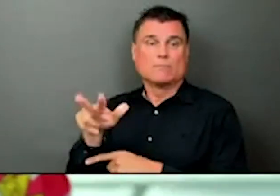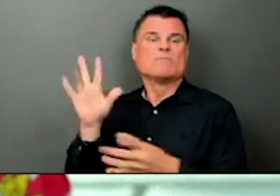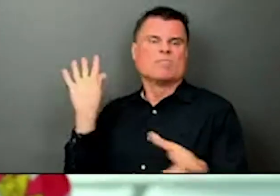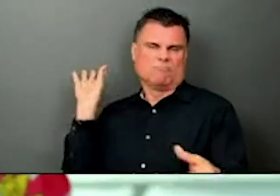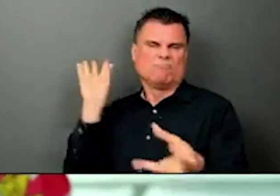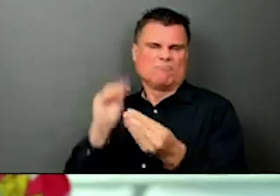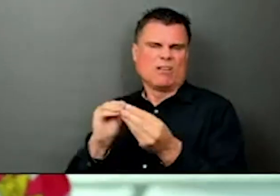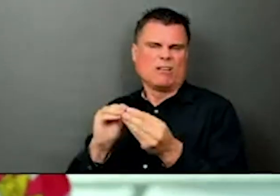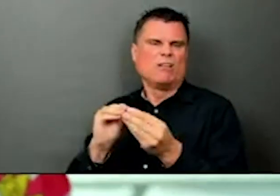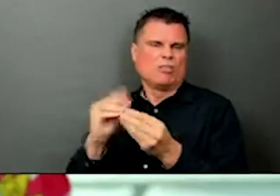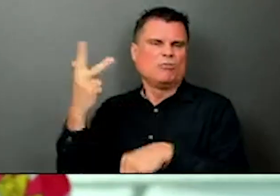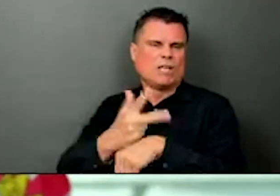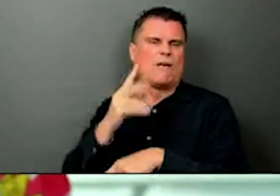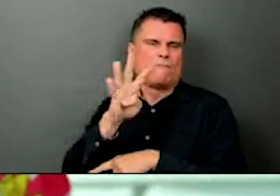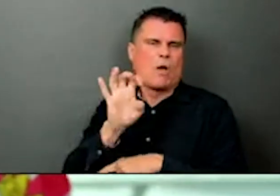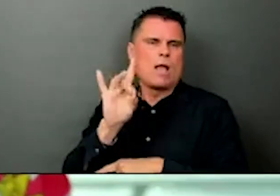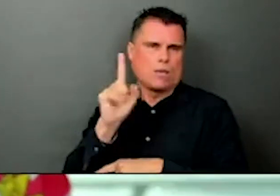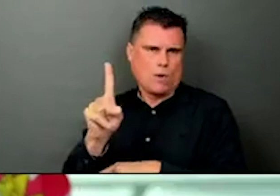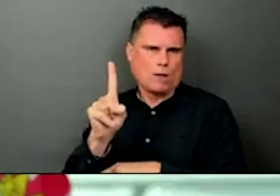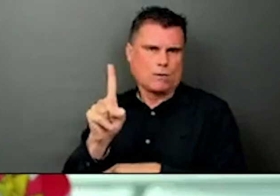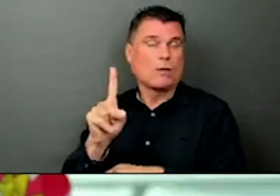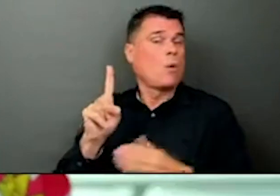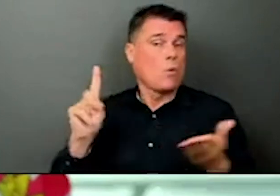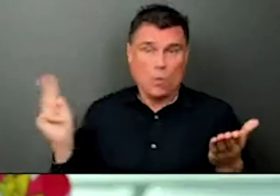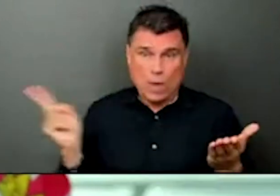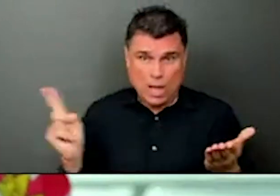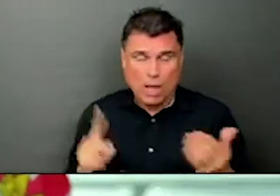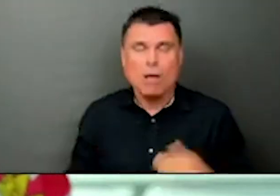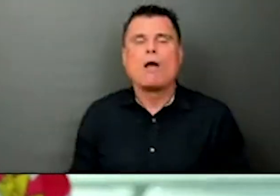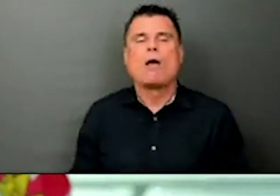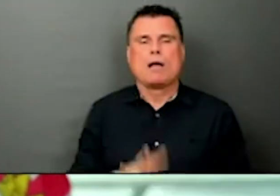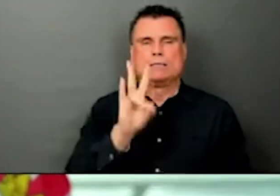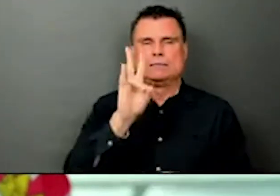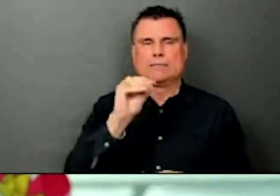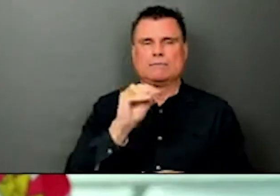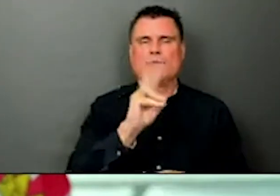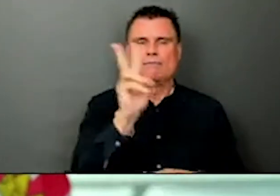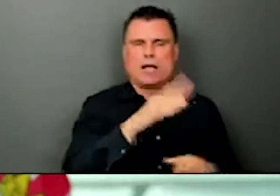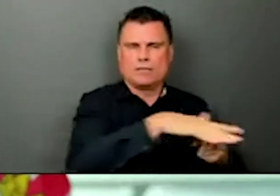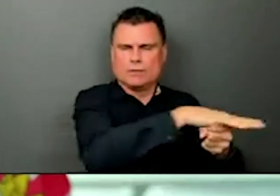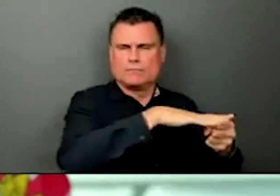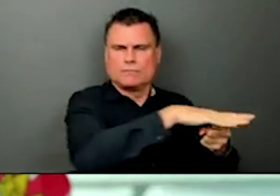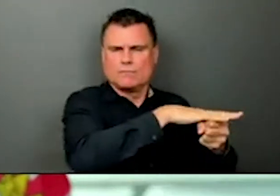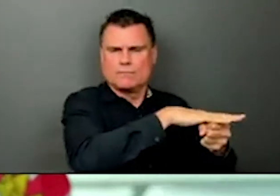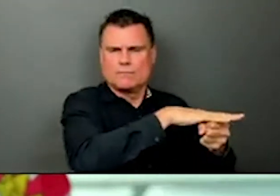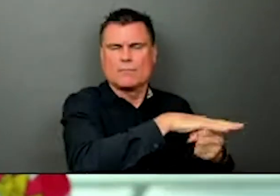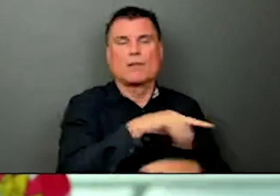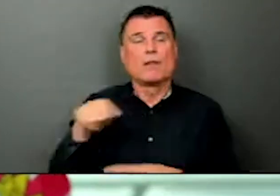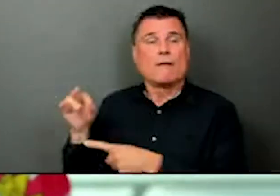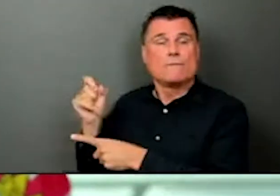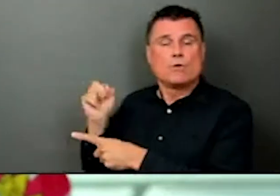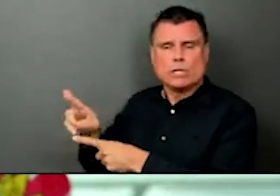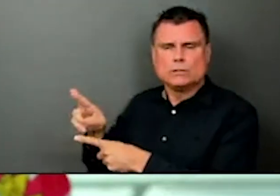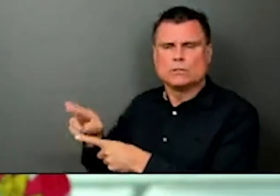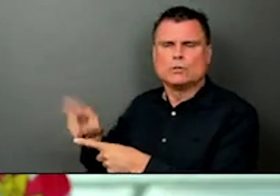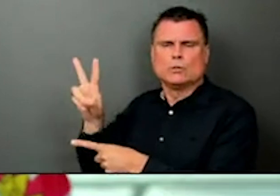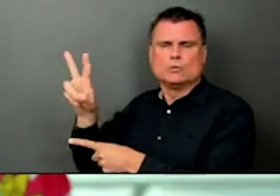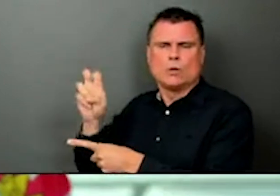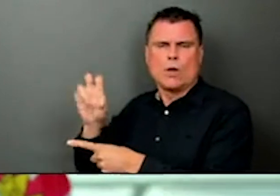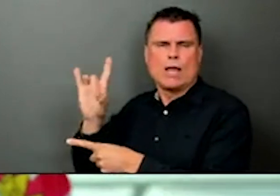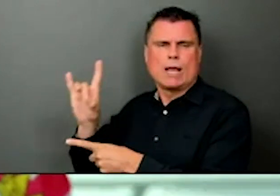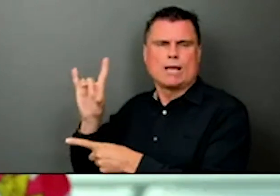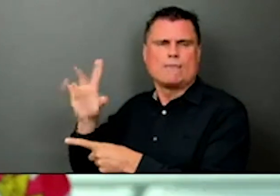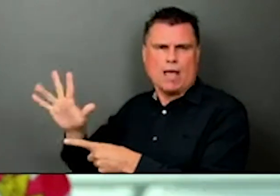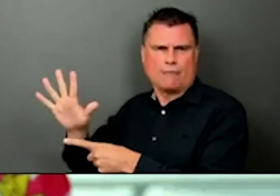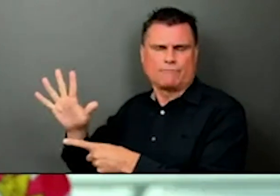Health, 285 in Fraser Health, 9 on Vancouver Island, 101 in Interior Health, and